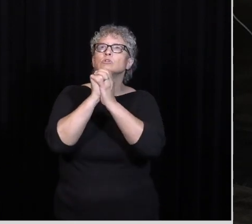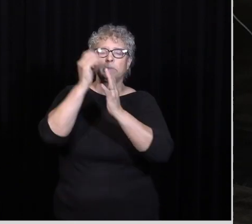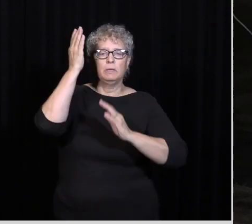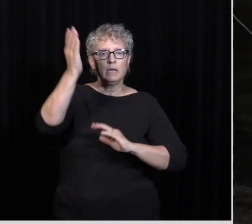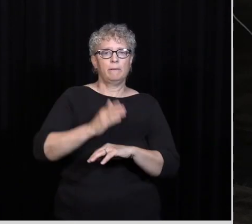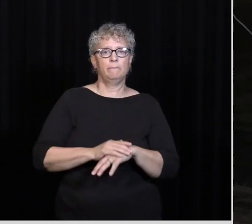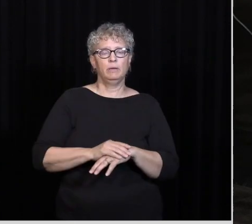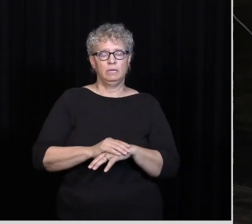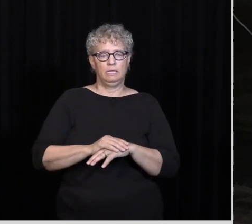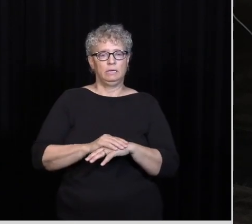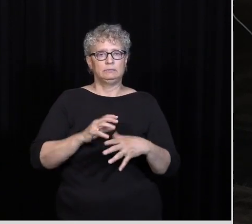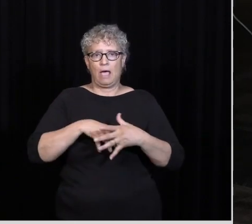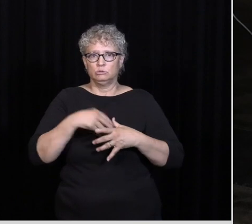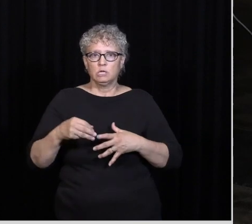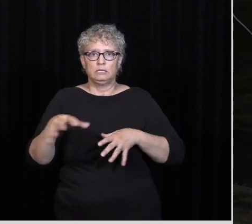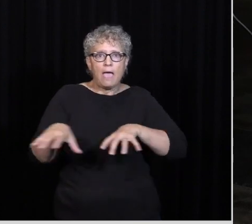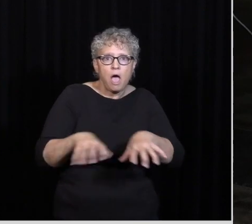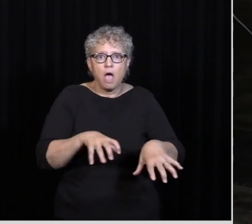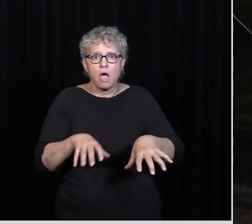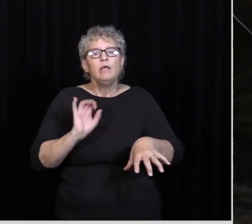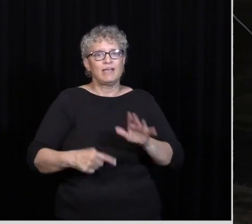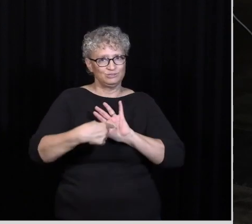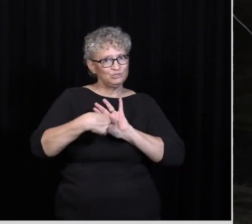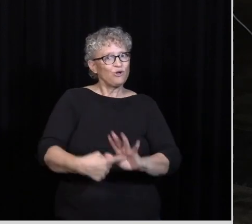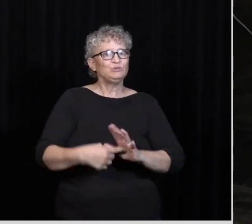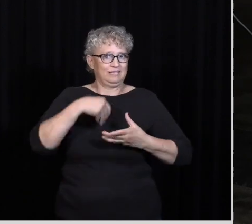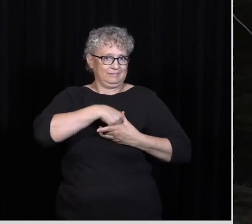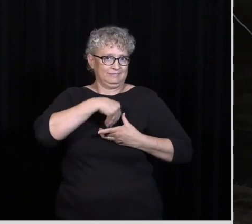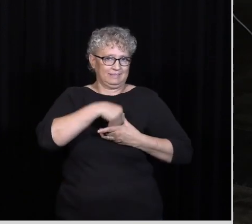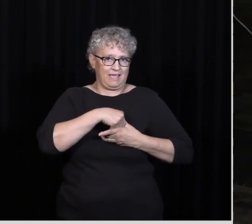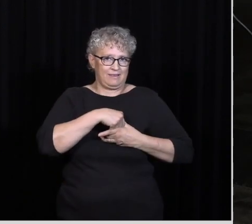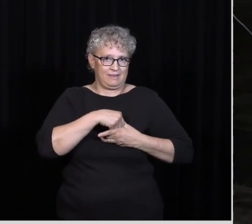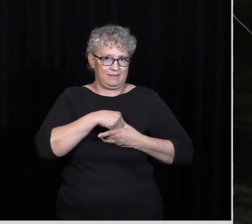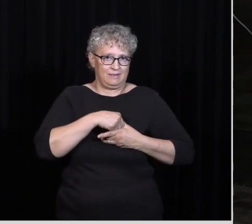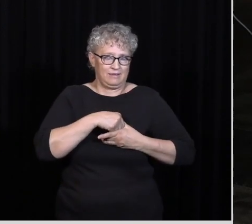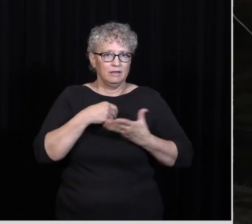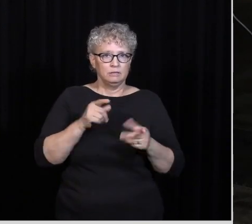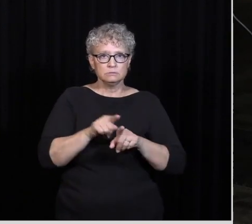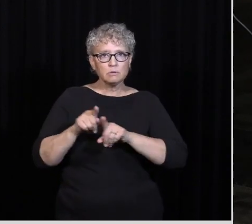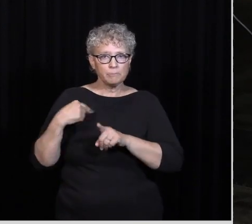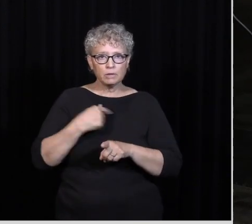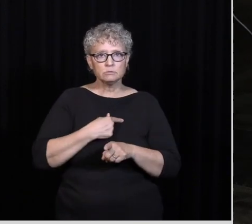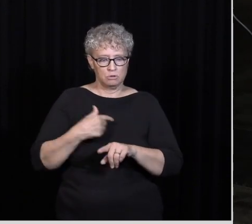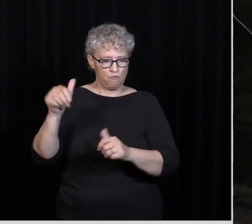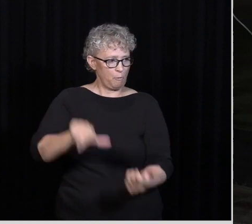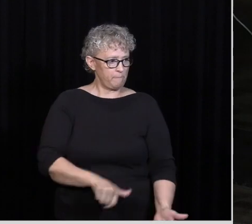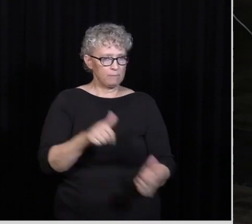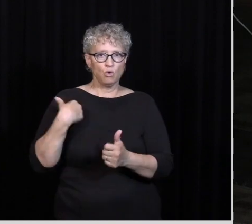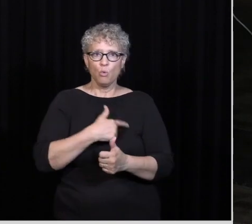That outward action Showed what happened In the inwardness Of their hearts It's the same for us Right Like baptism We don't